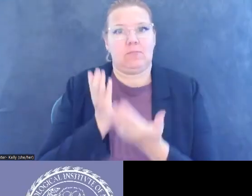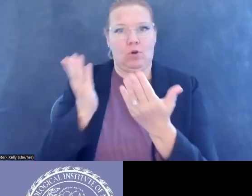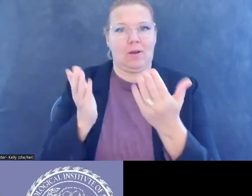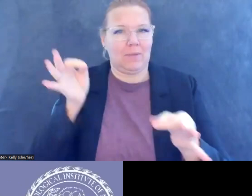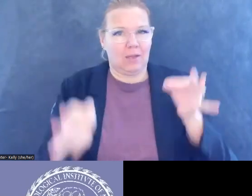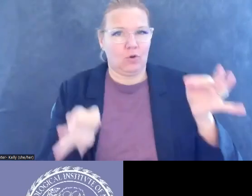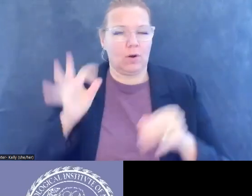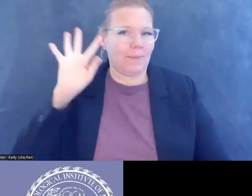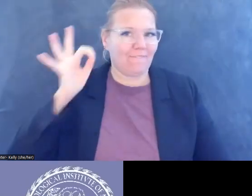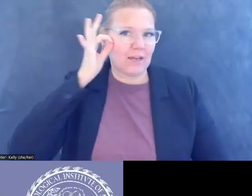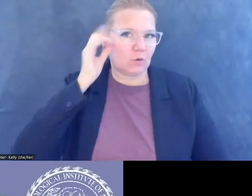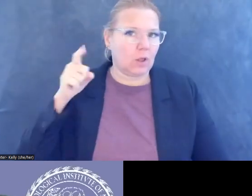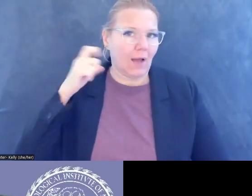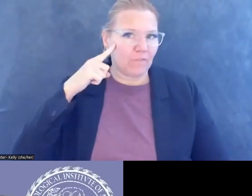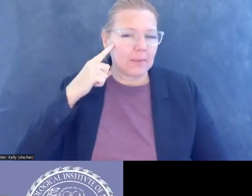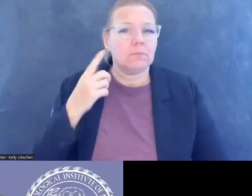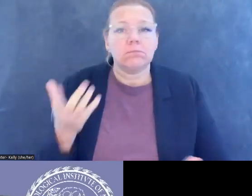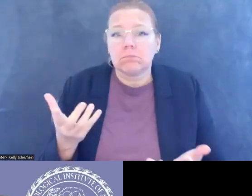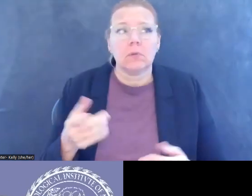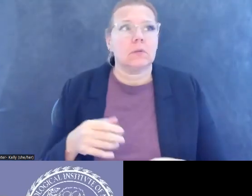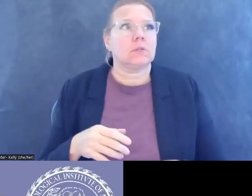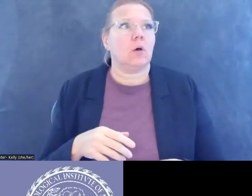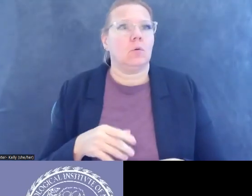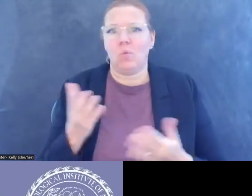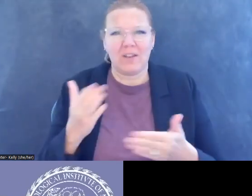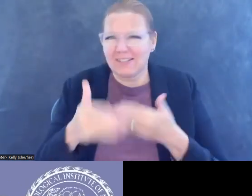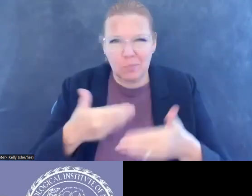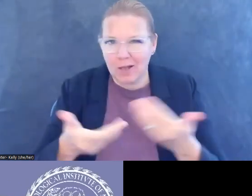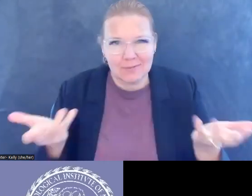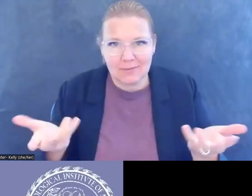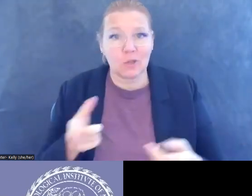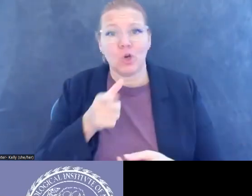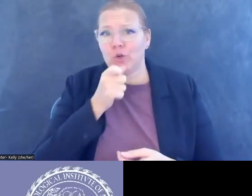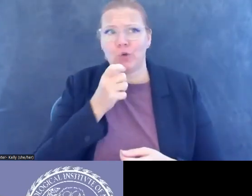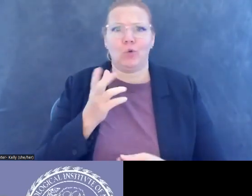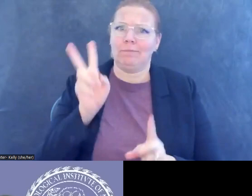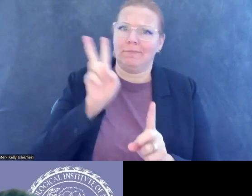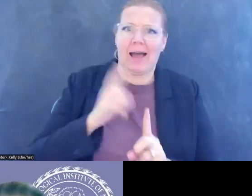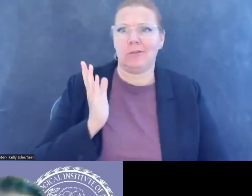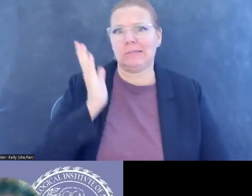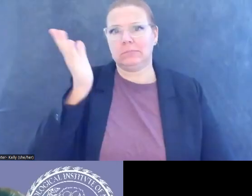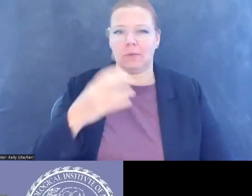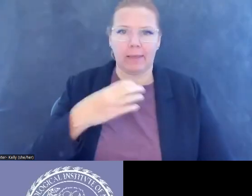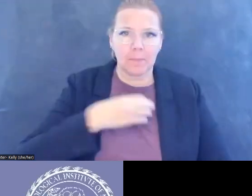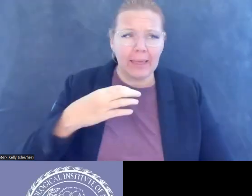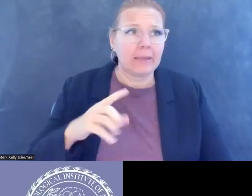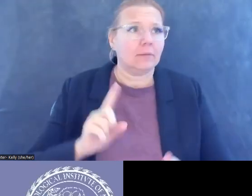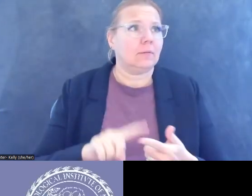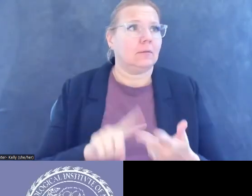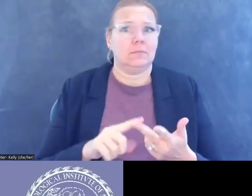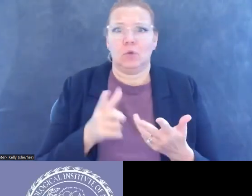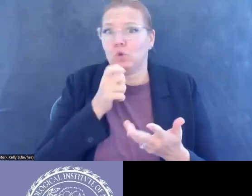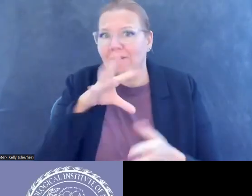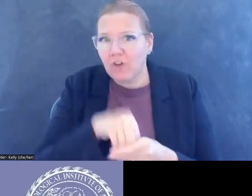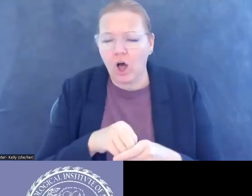What is that legal process? Who brings the complaint? What happens? How does that unfold? Yes. So